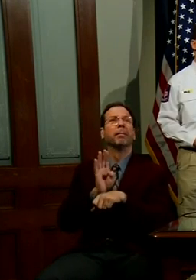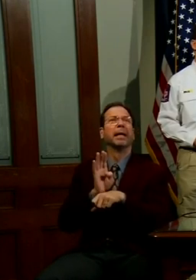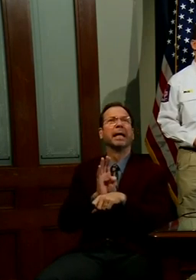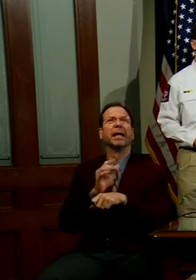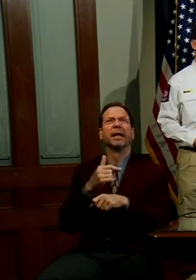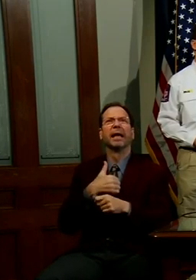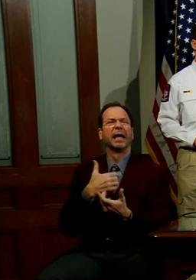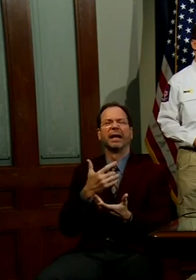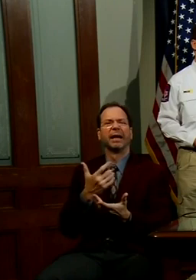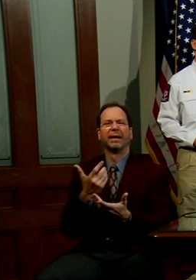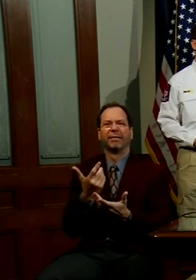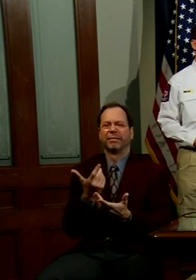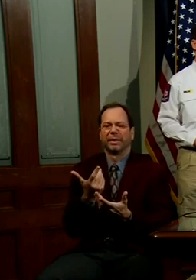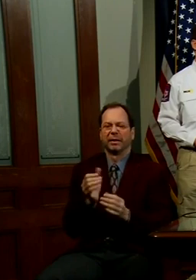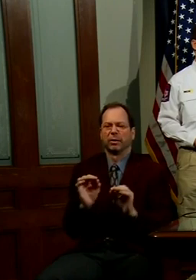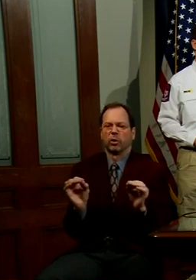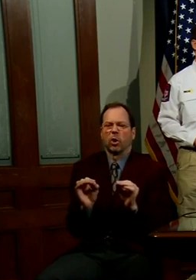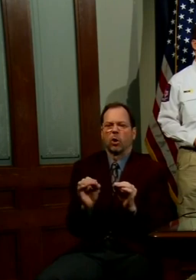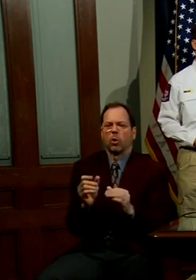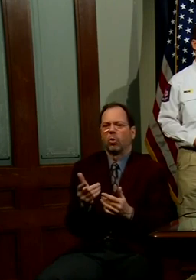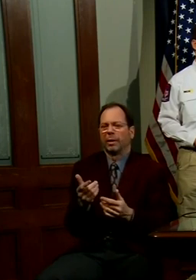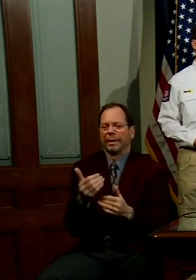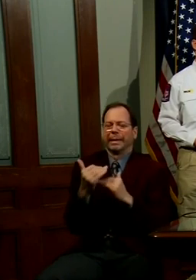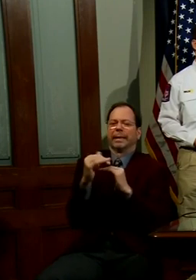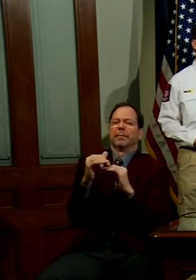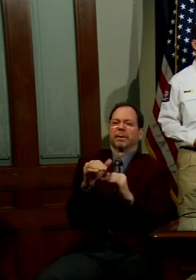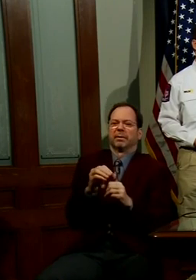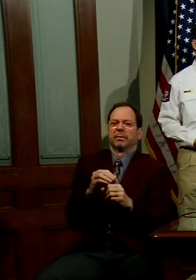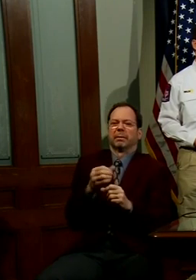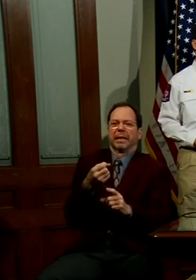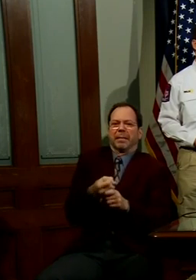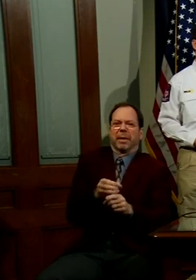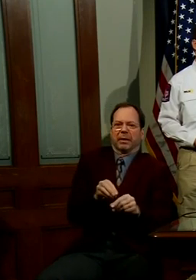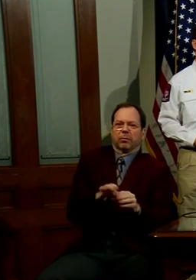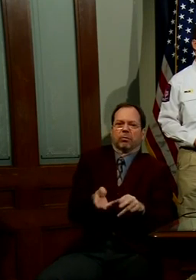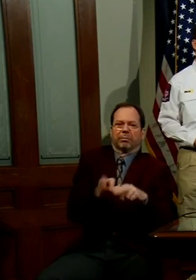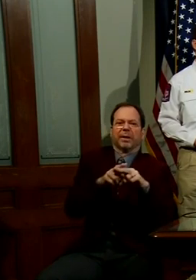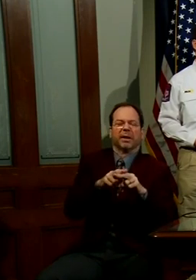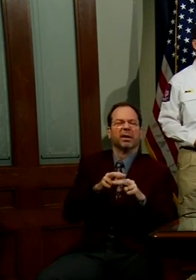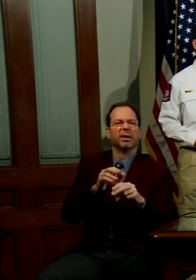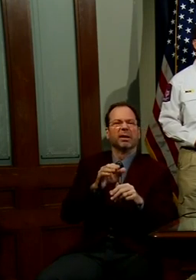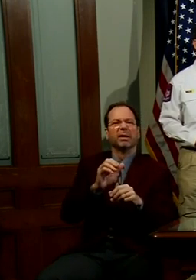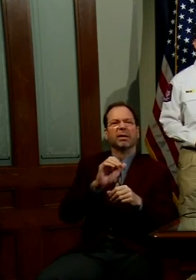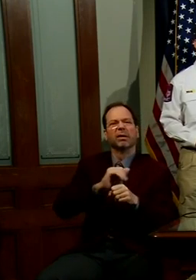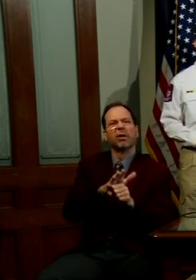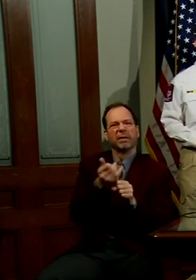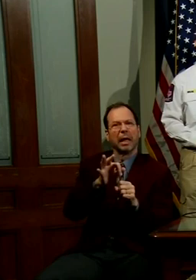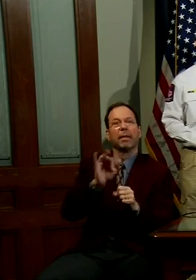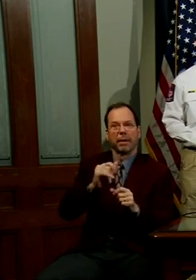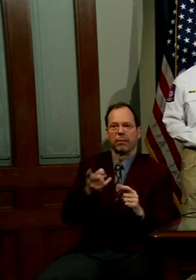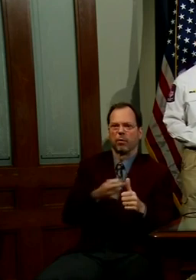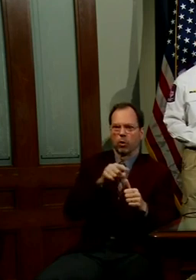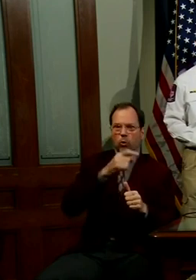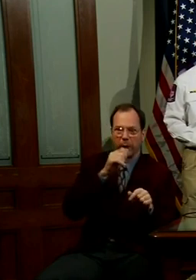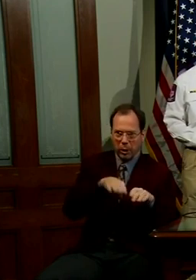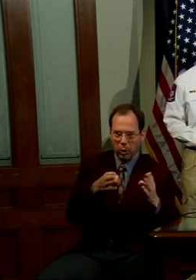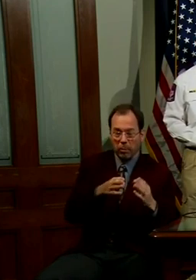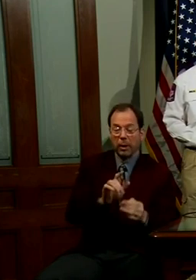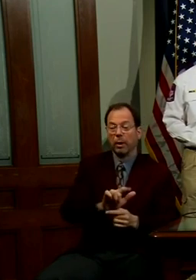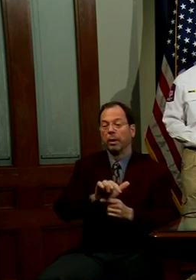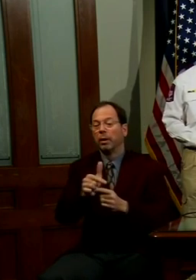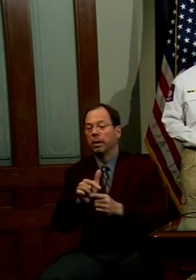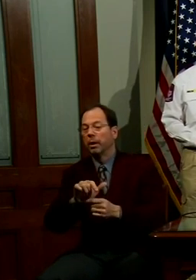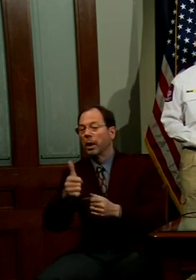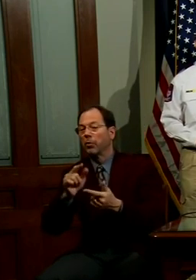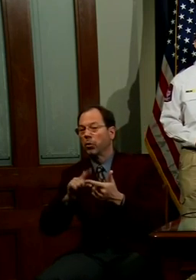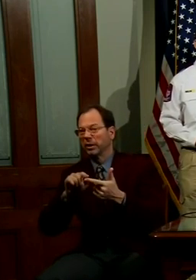a minimum of zero impact on the spread of COVID-19 will be the first ones to be able to open up. And then secondarily, others will